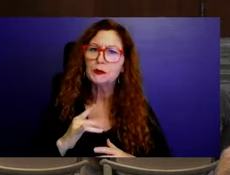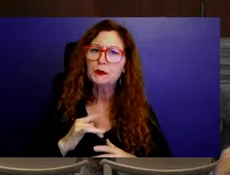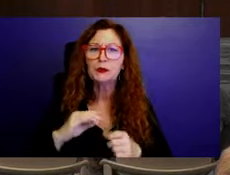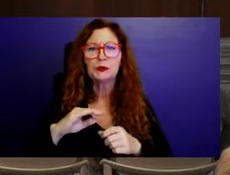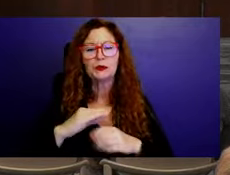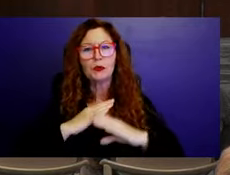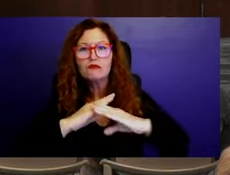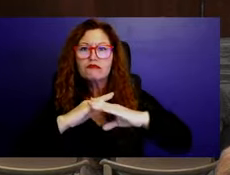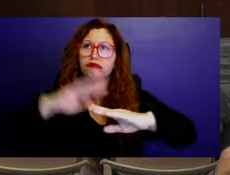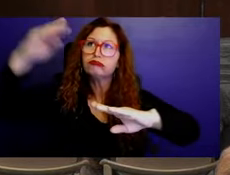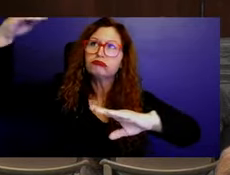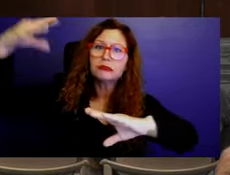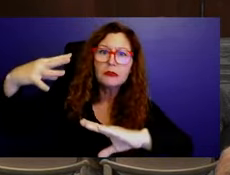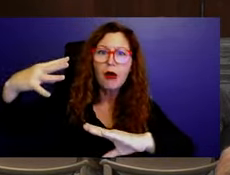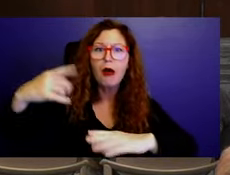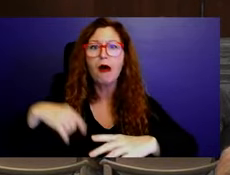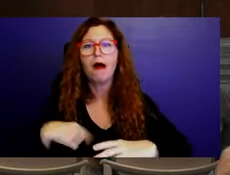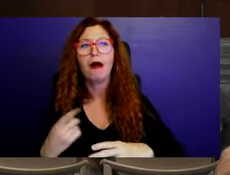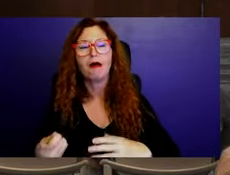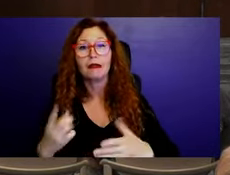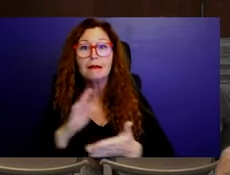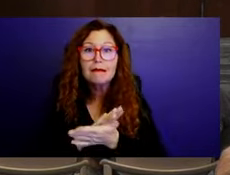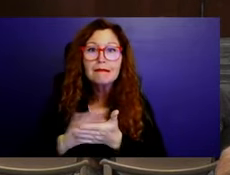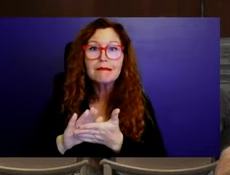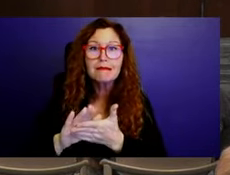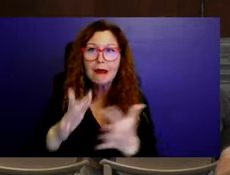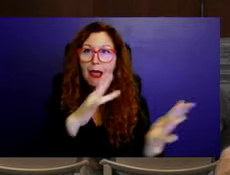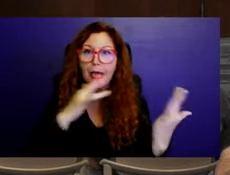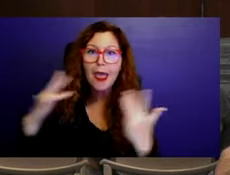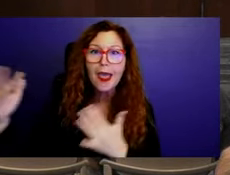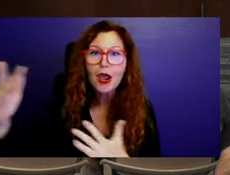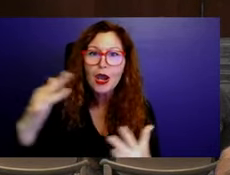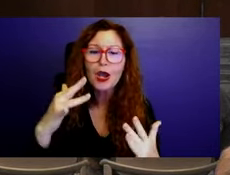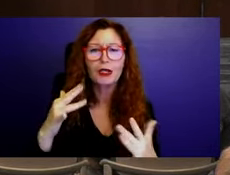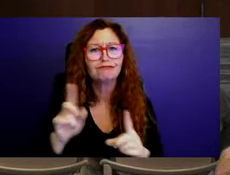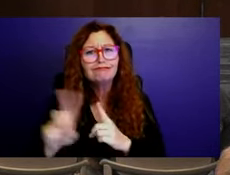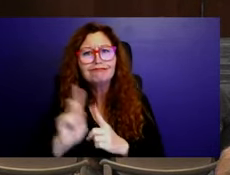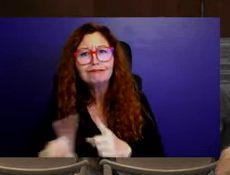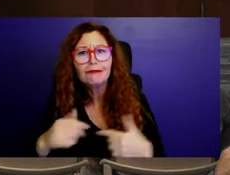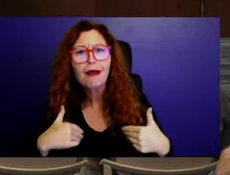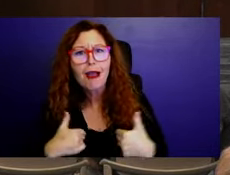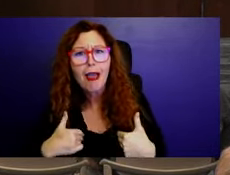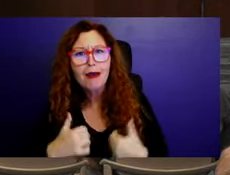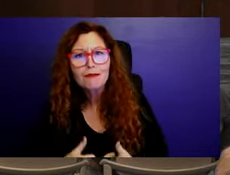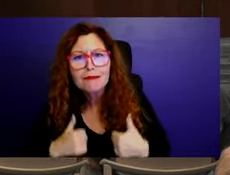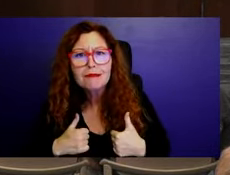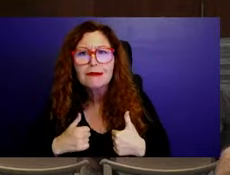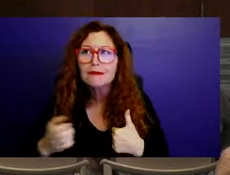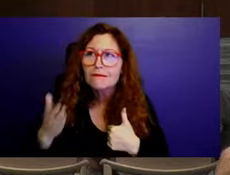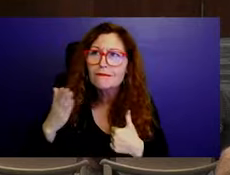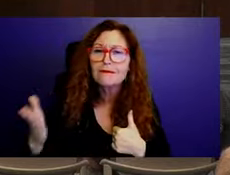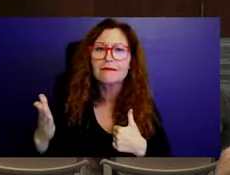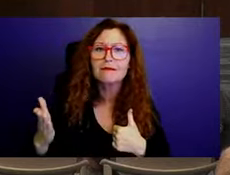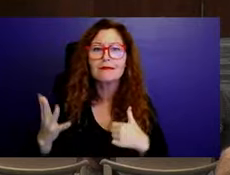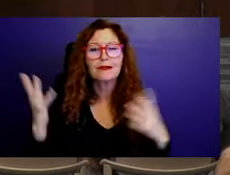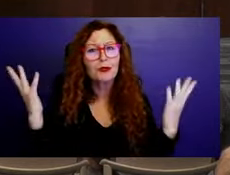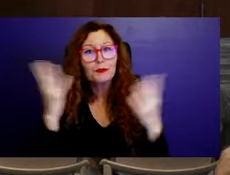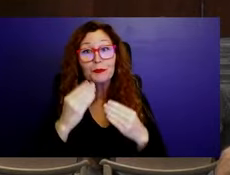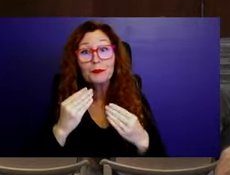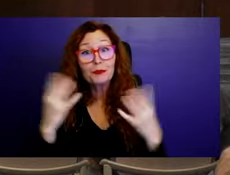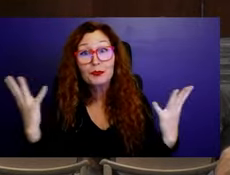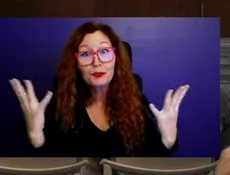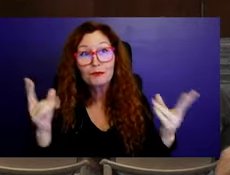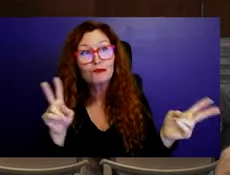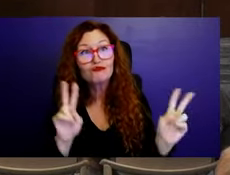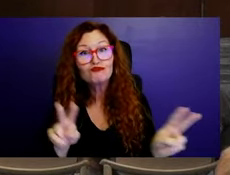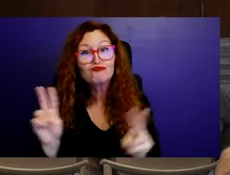combating climate change, and providing habitat for wildlife while beautifying our community. And now, therefore, I type and circle Mayor of the